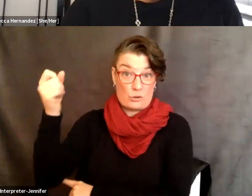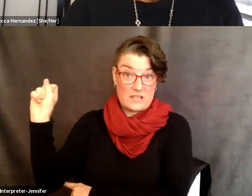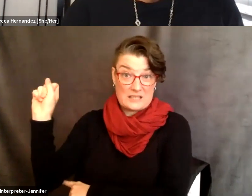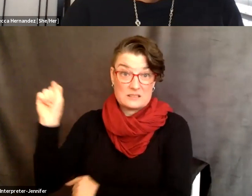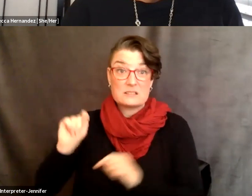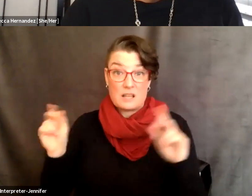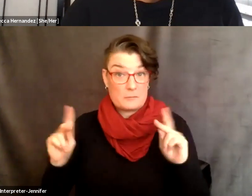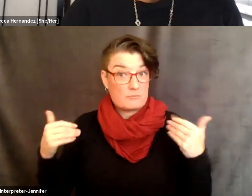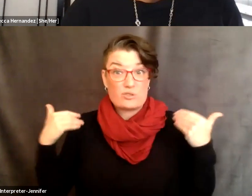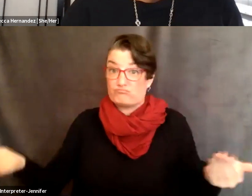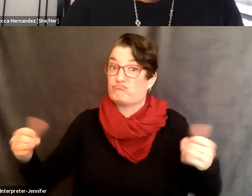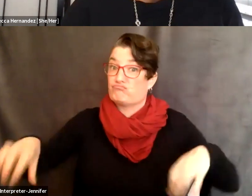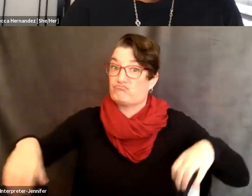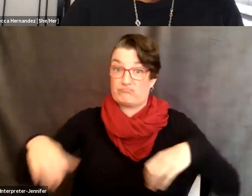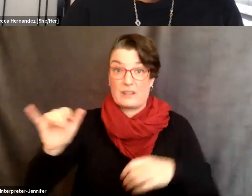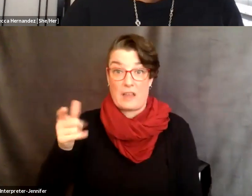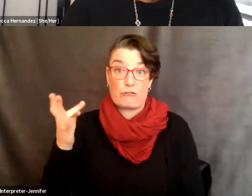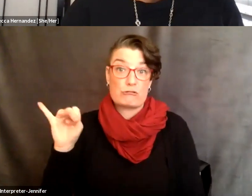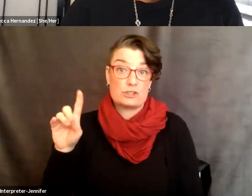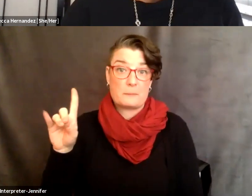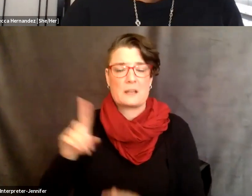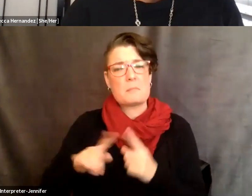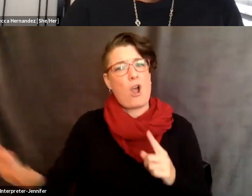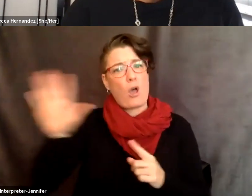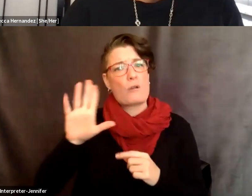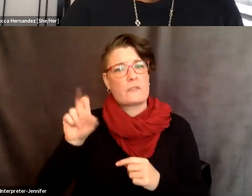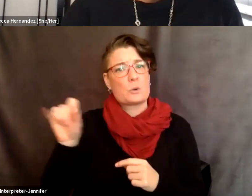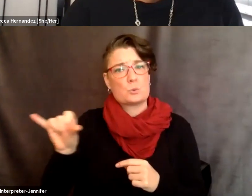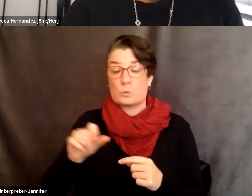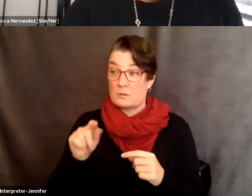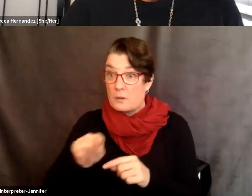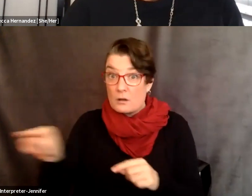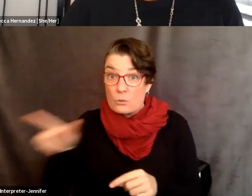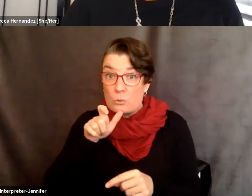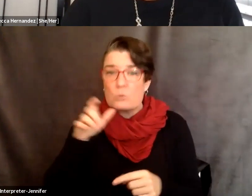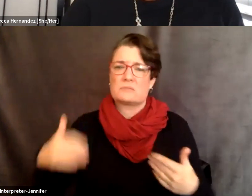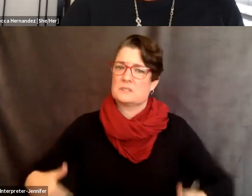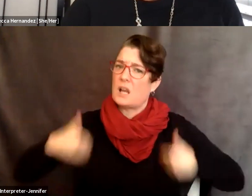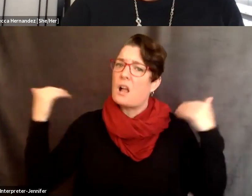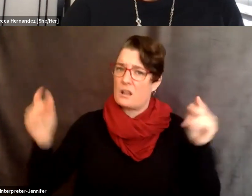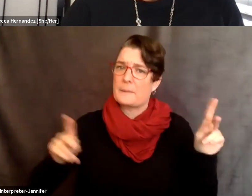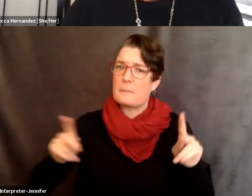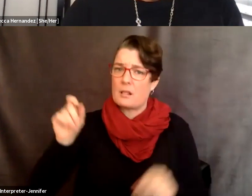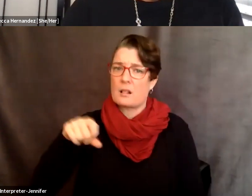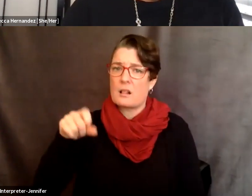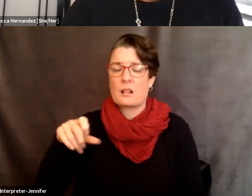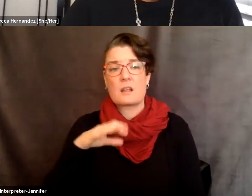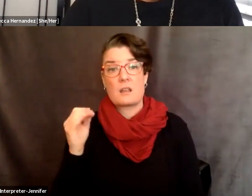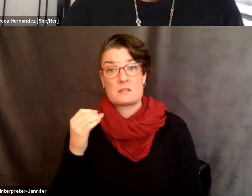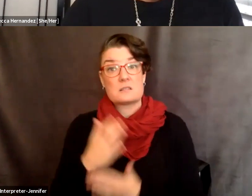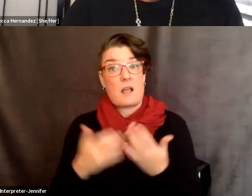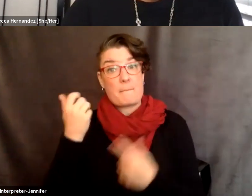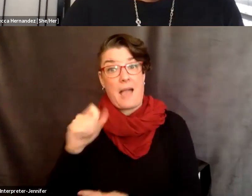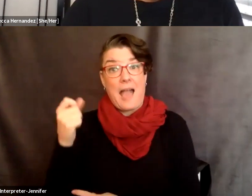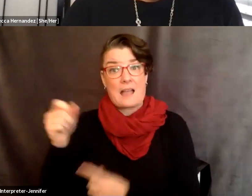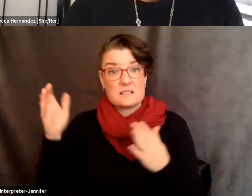the people who are taking action in a place like Richmond, but I think all over the country, there are a lot of young people involved. And I think some of the kind of activists who